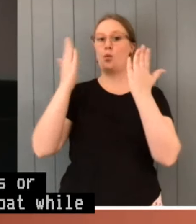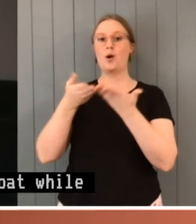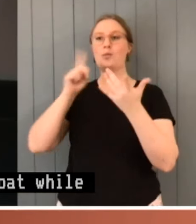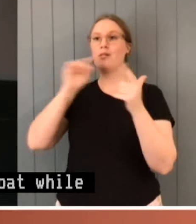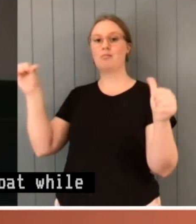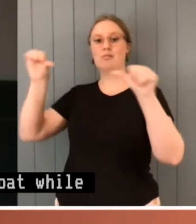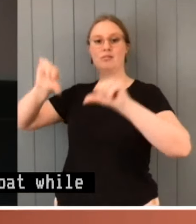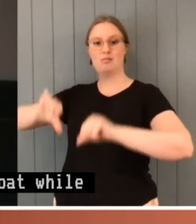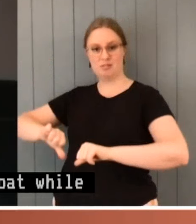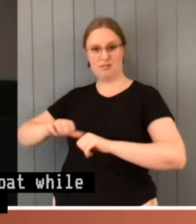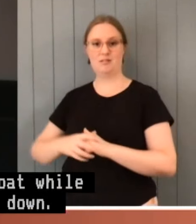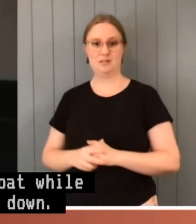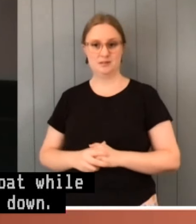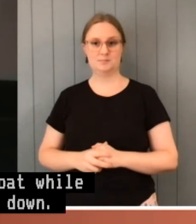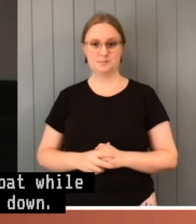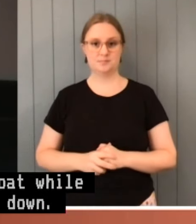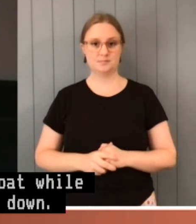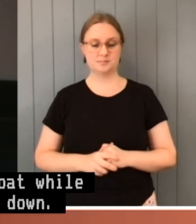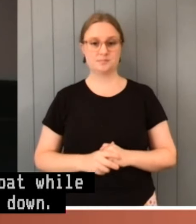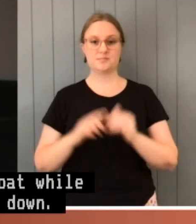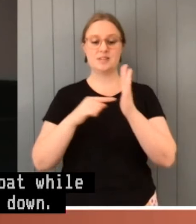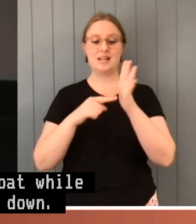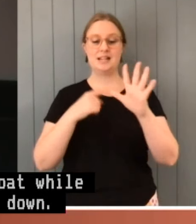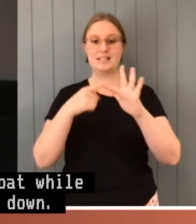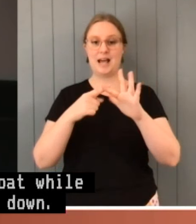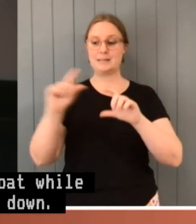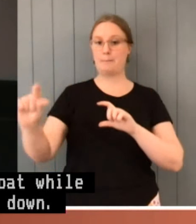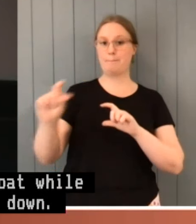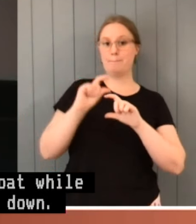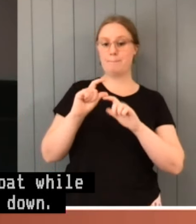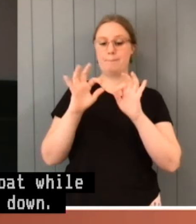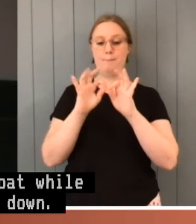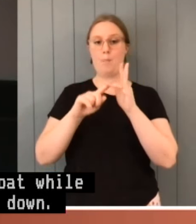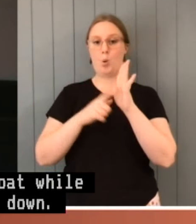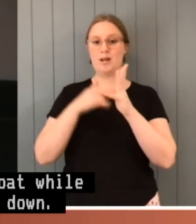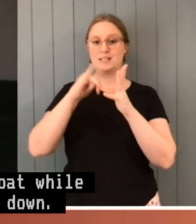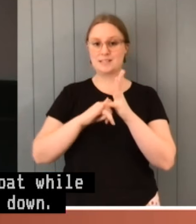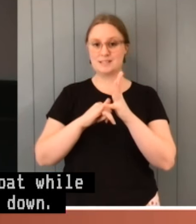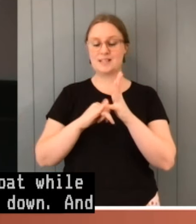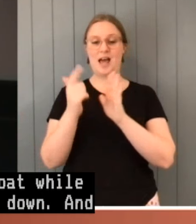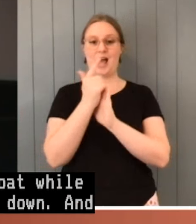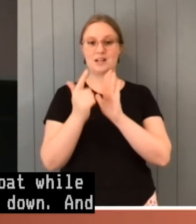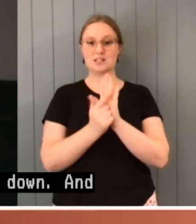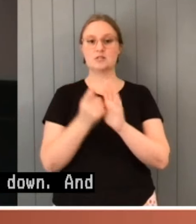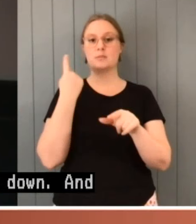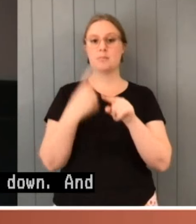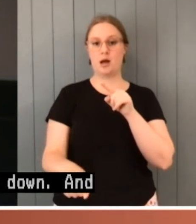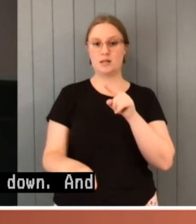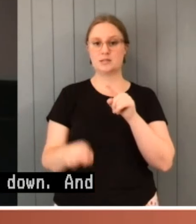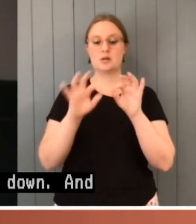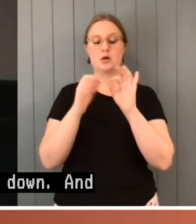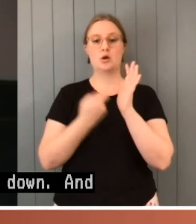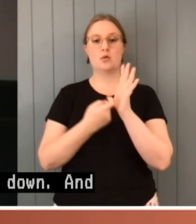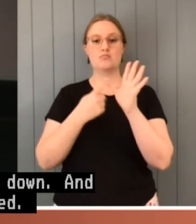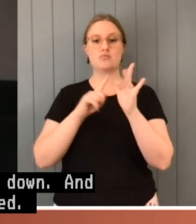And the Tax Bonus Act was passed. Brian Pape, a lecturer in law at the University of New